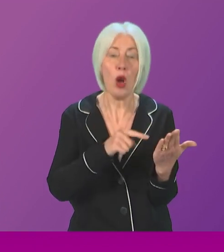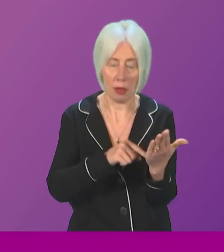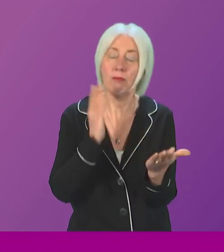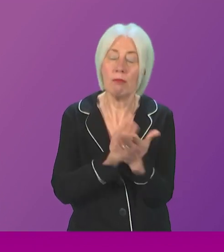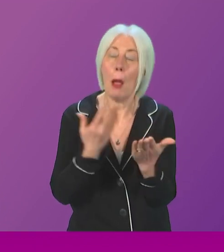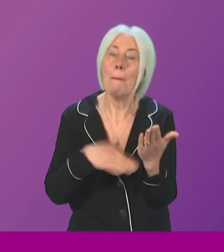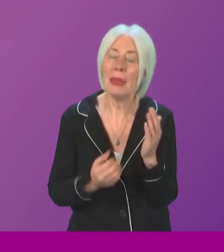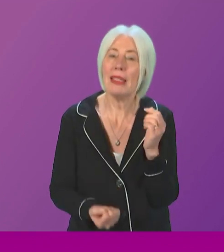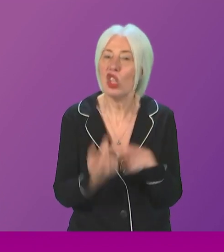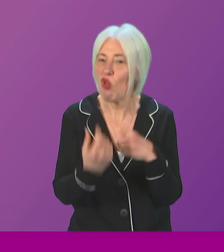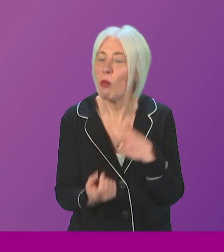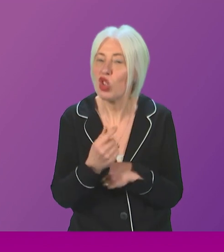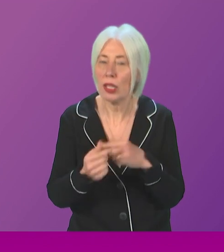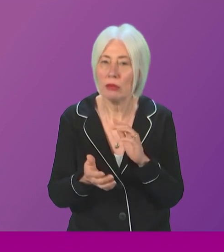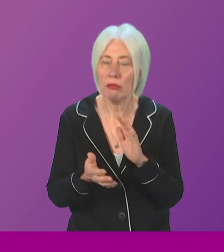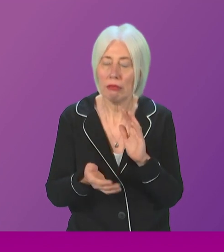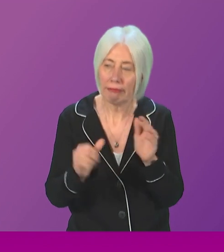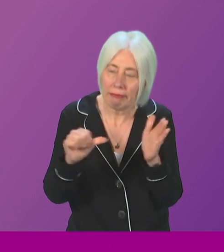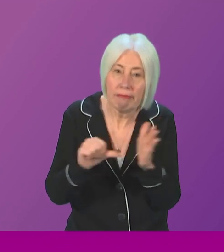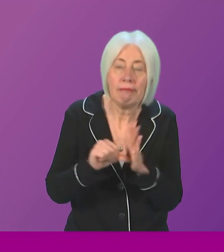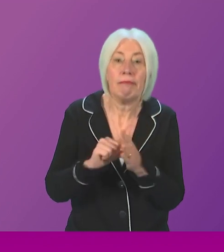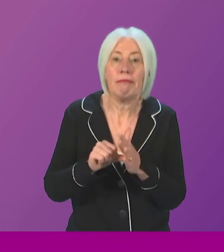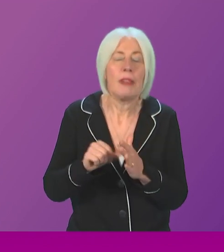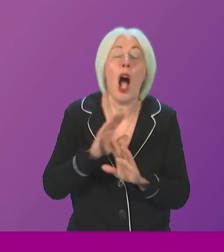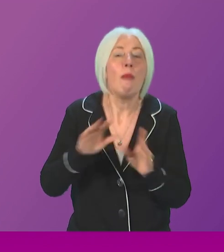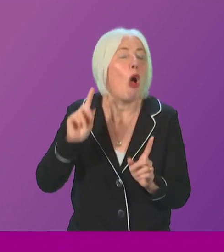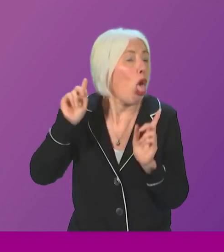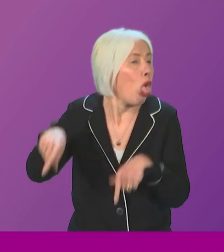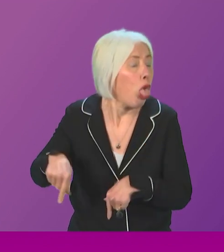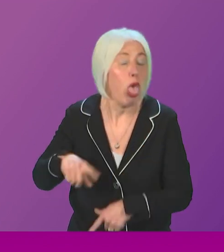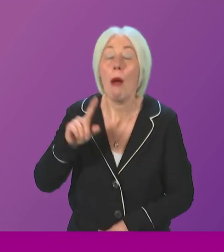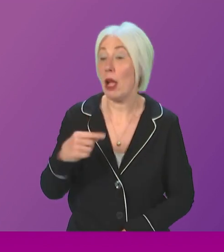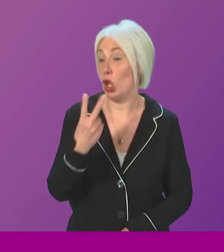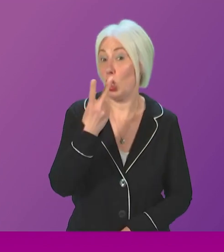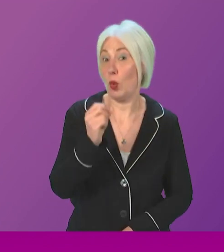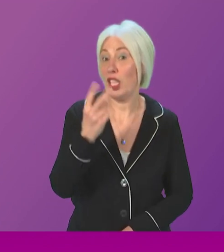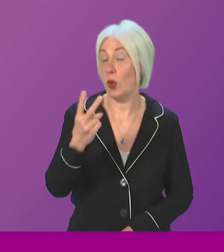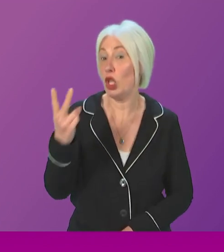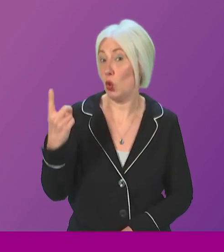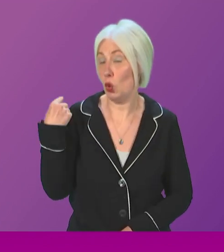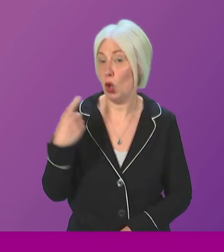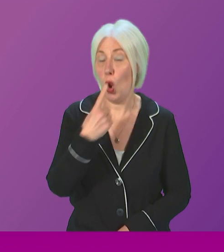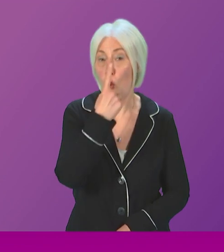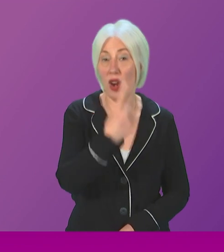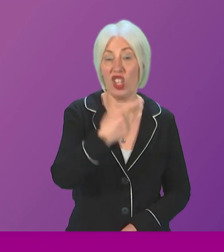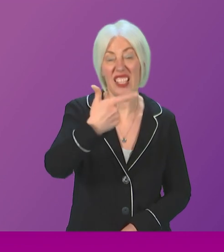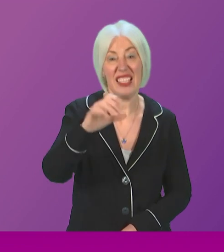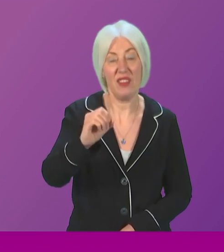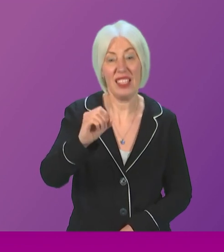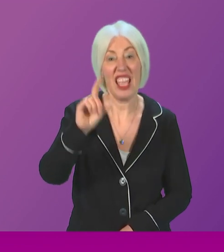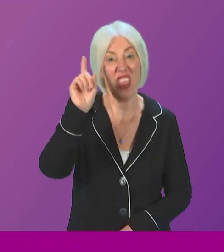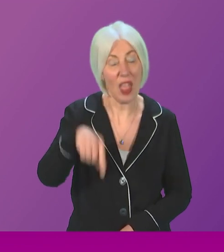disruption. I'm not denying that at all. But in 2022, there were 170,000